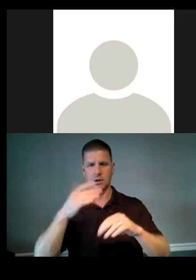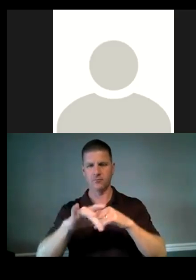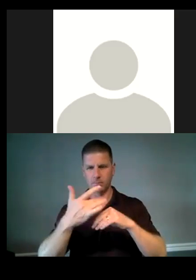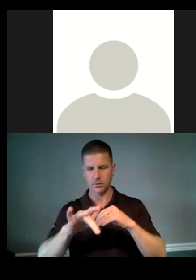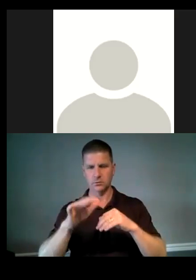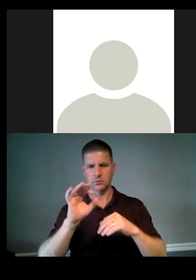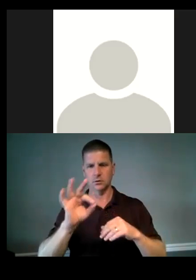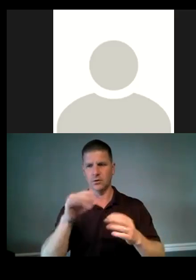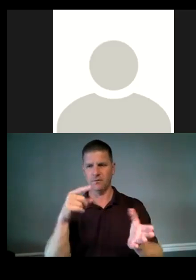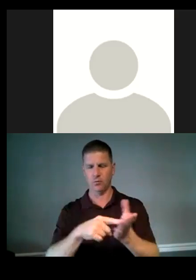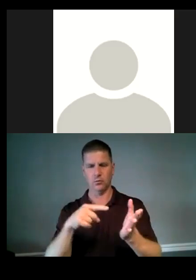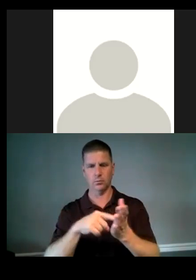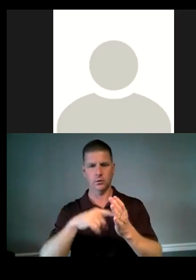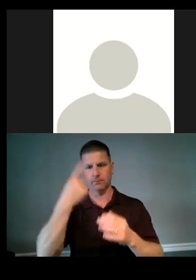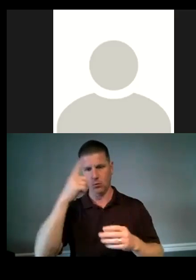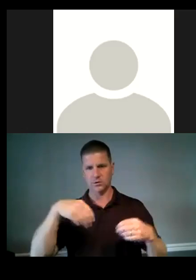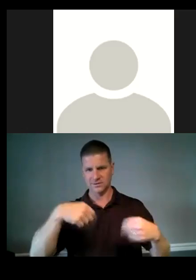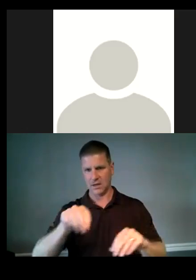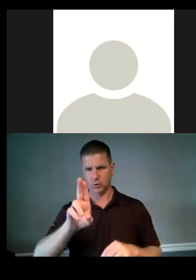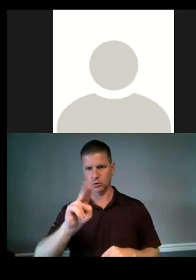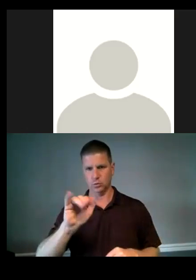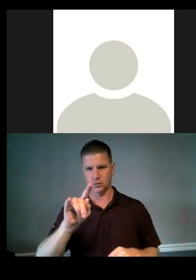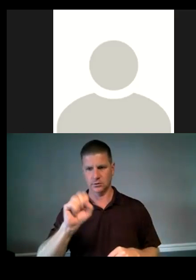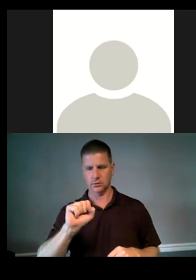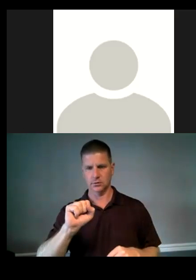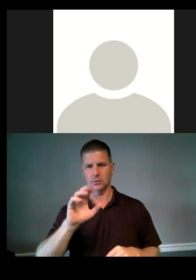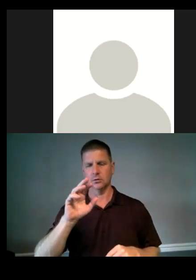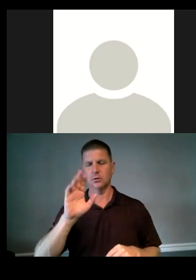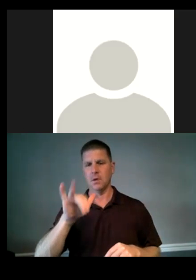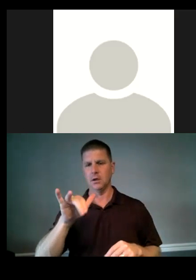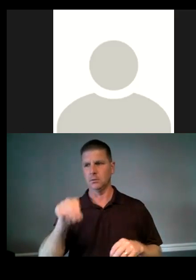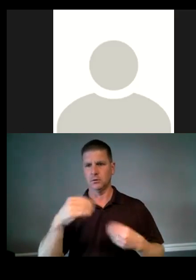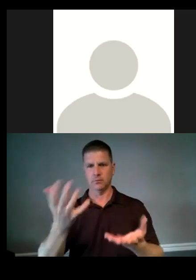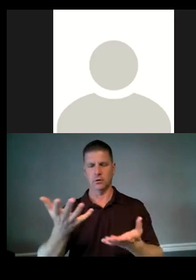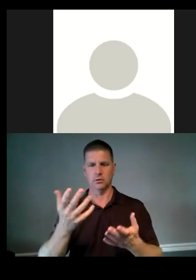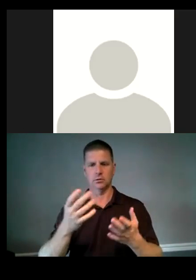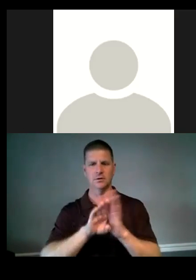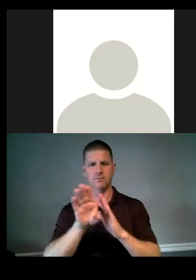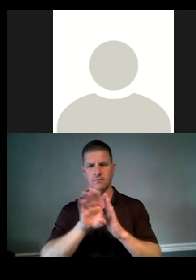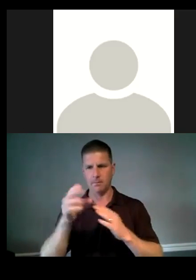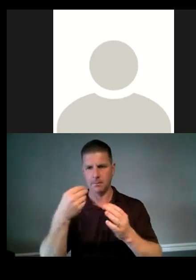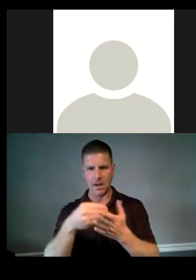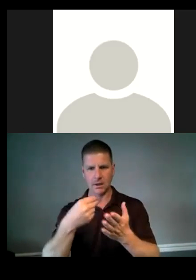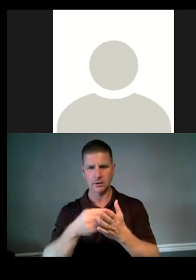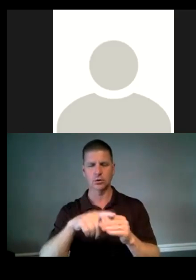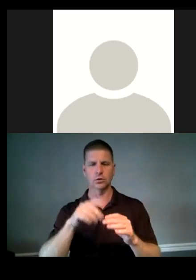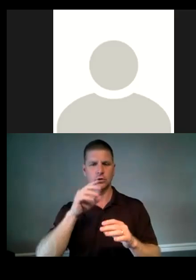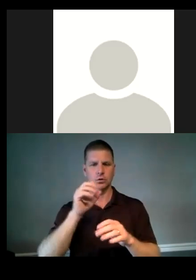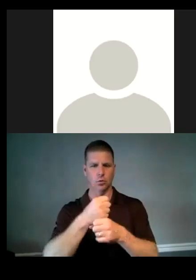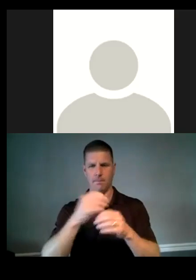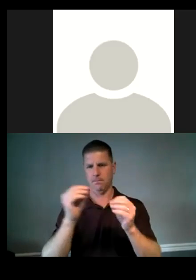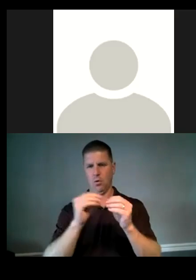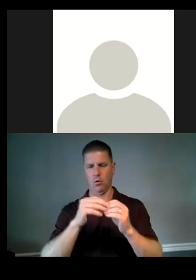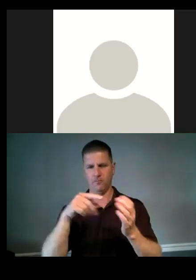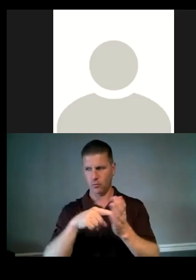of affordable for sale units, uh, by providing, you development dollars to create more affordable